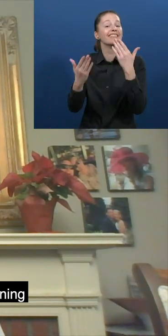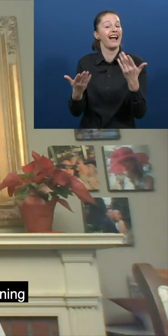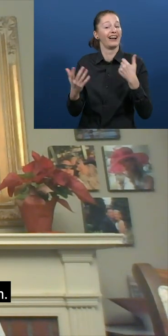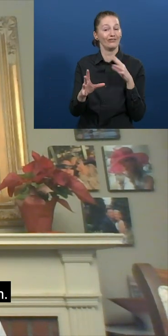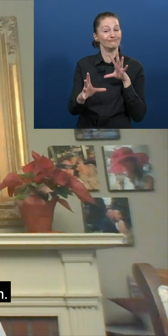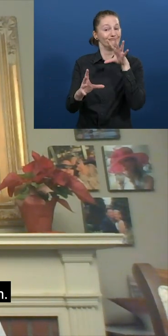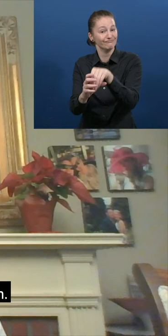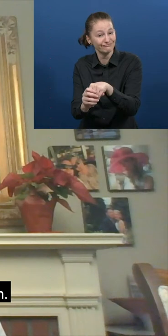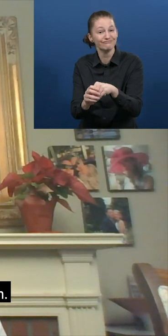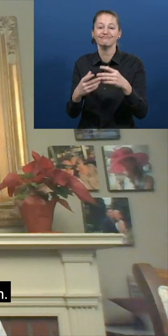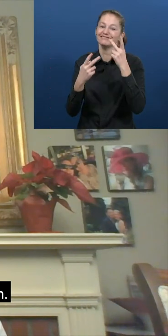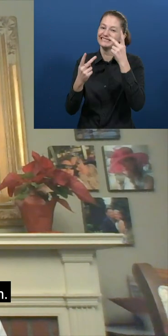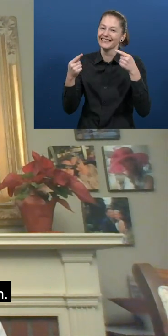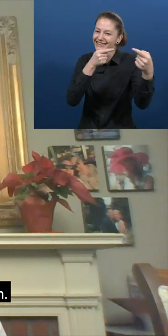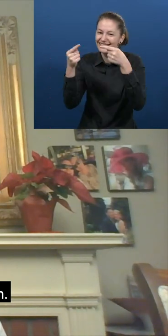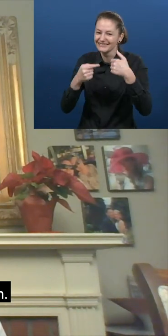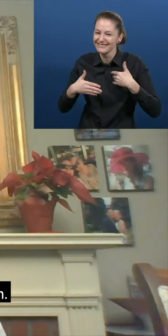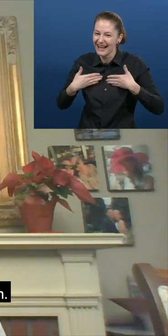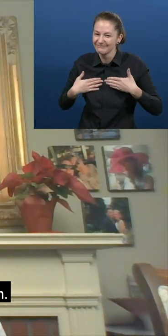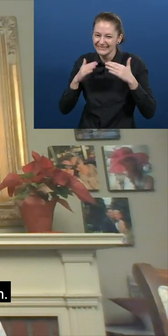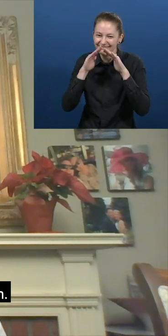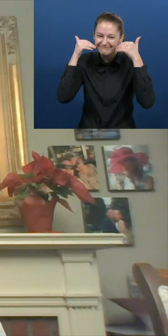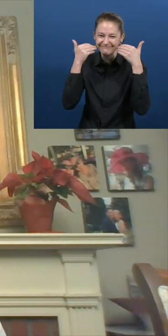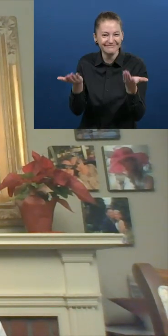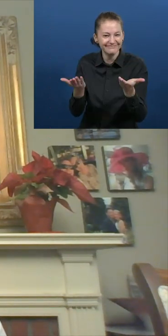joining and I greatly look forward to the discussion.